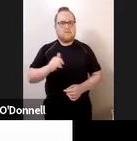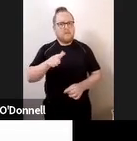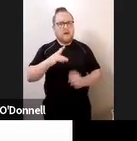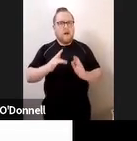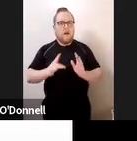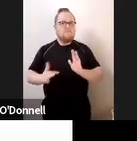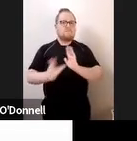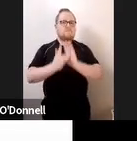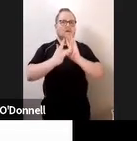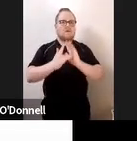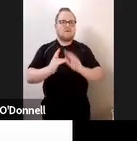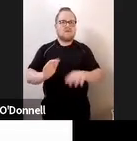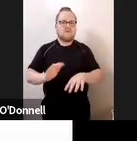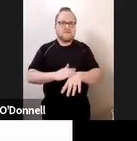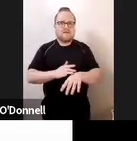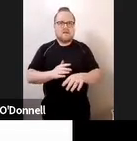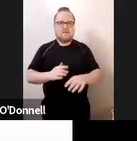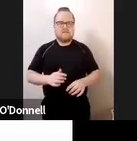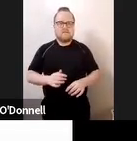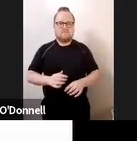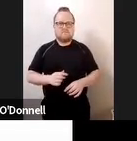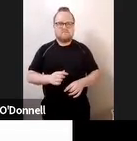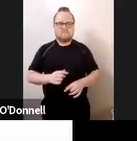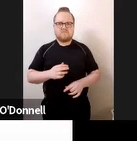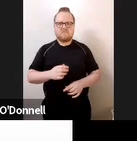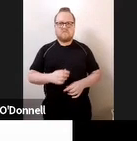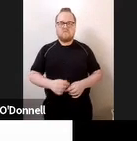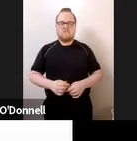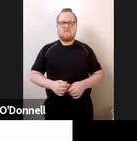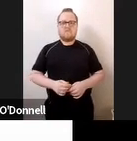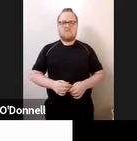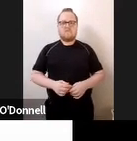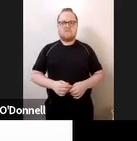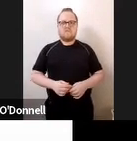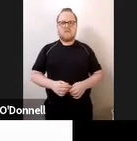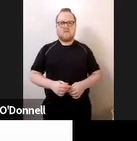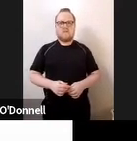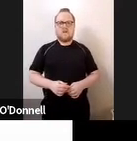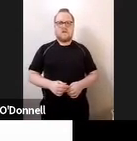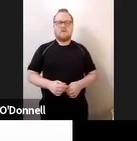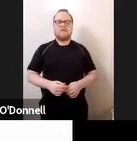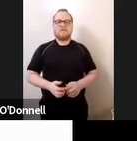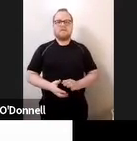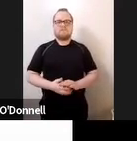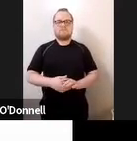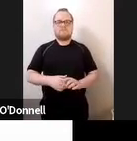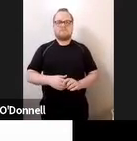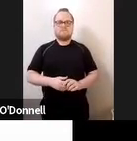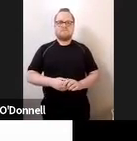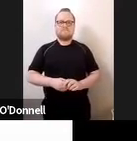But how often do you use touch on how much do you rely on your hearing and vision instead?